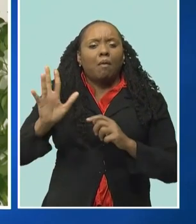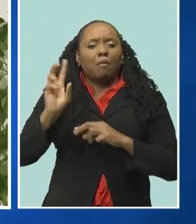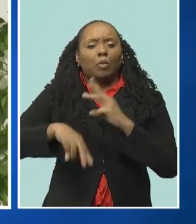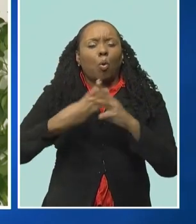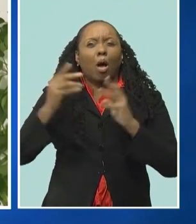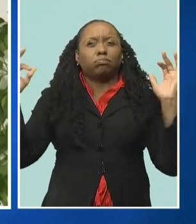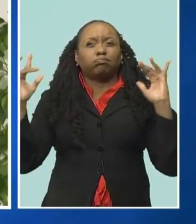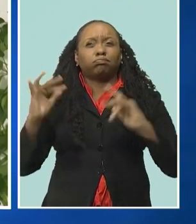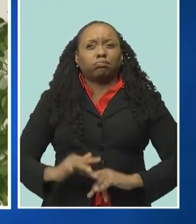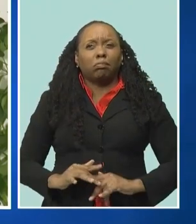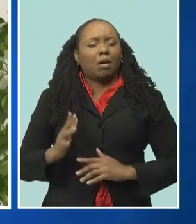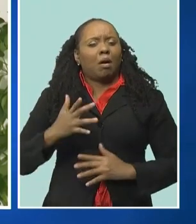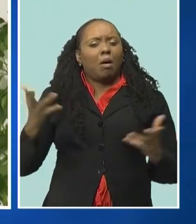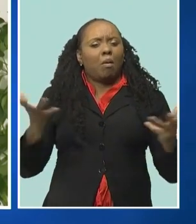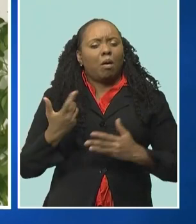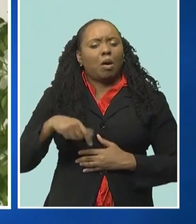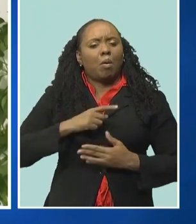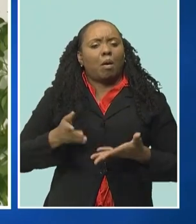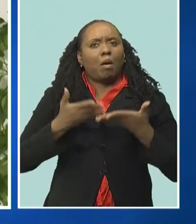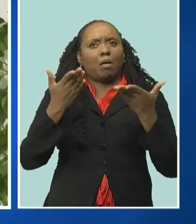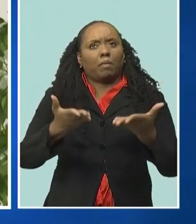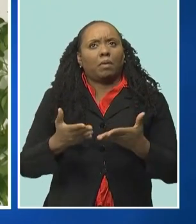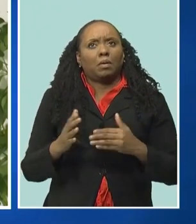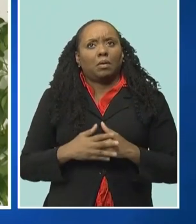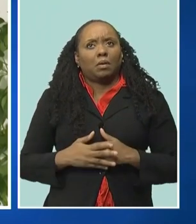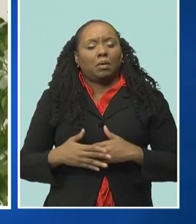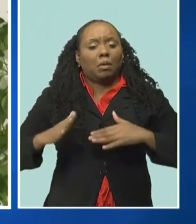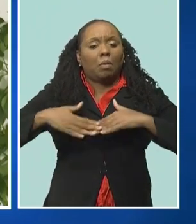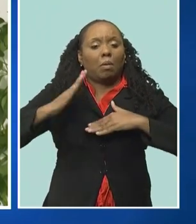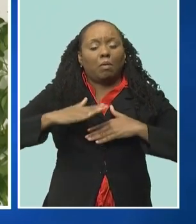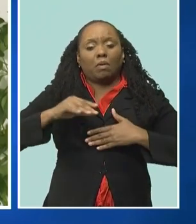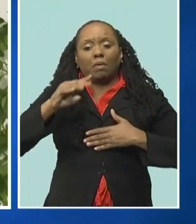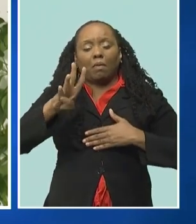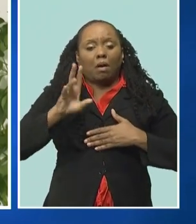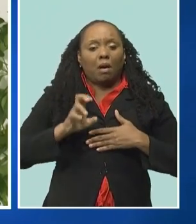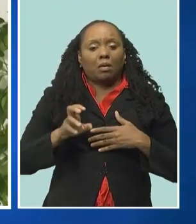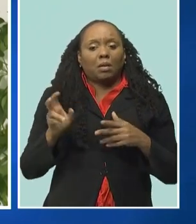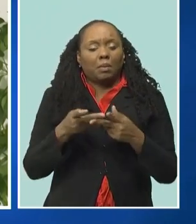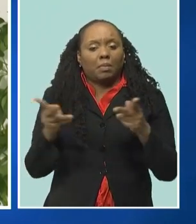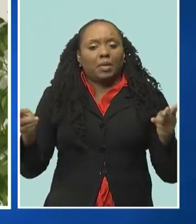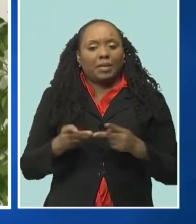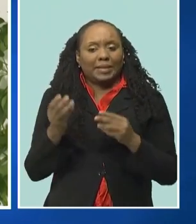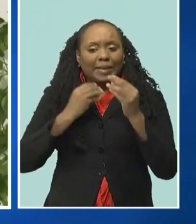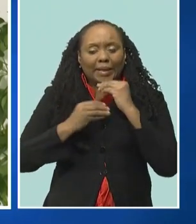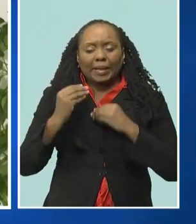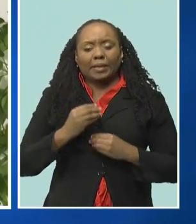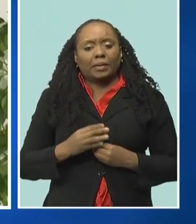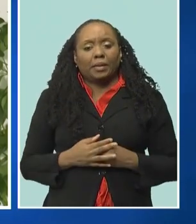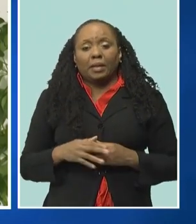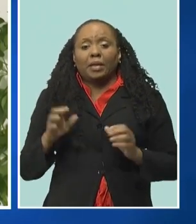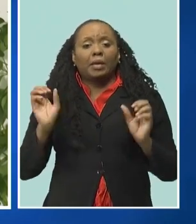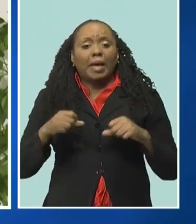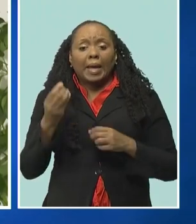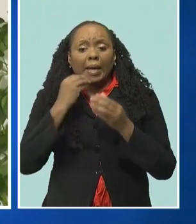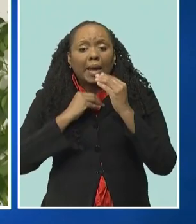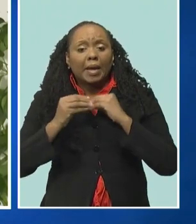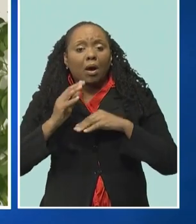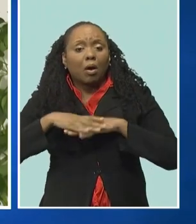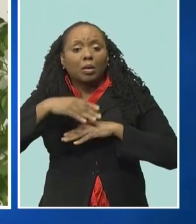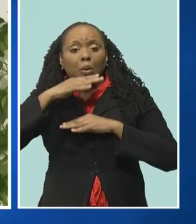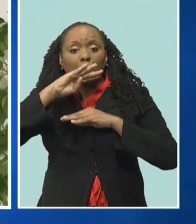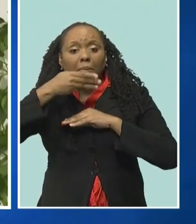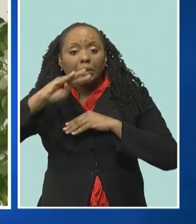this is what Barbados has to offer. Over 400 eateries, whether it's a shop on the beach or a fine dining restaurant, there's so much to offer.